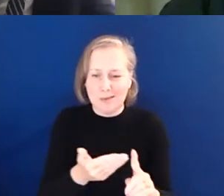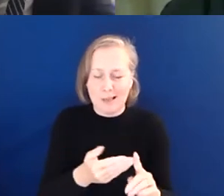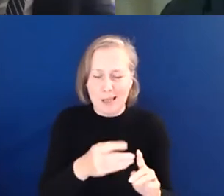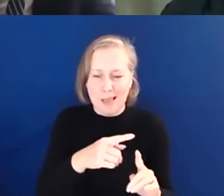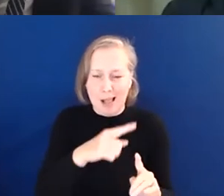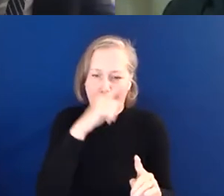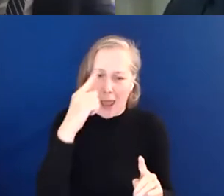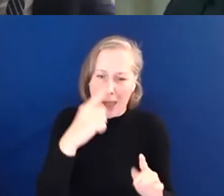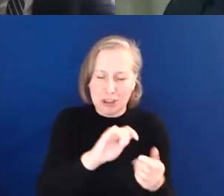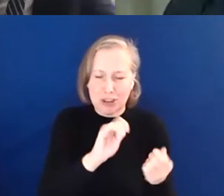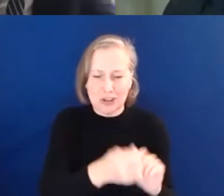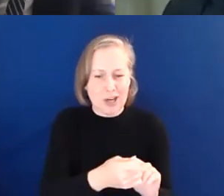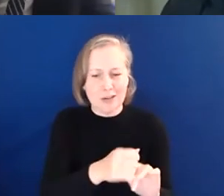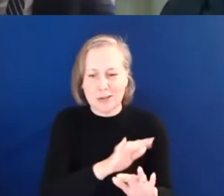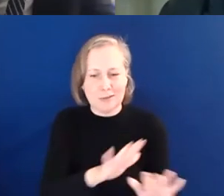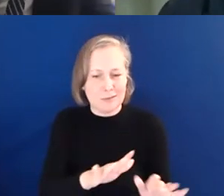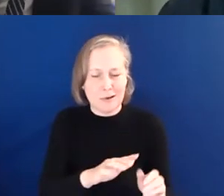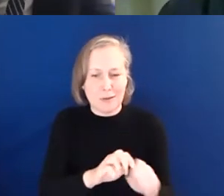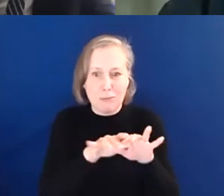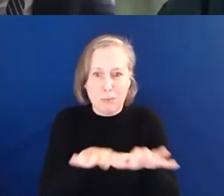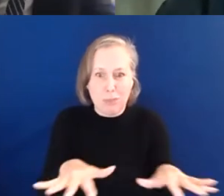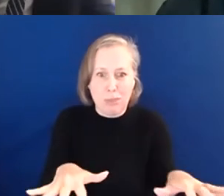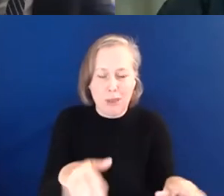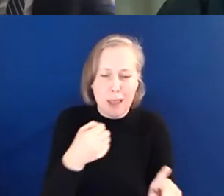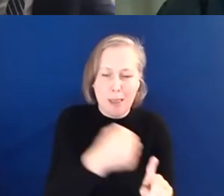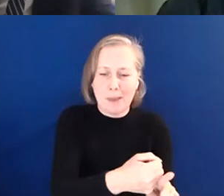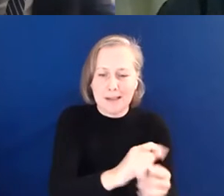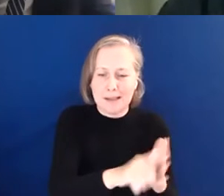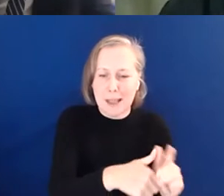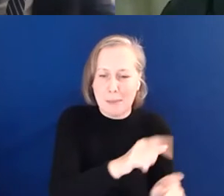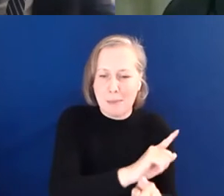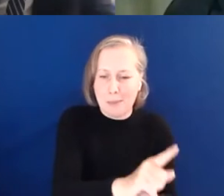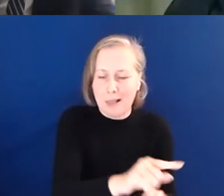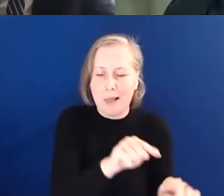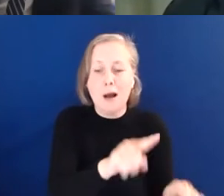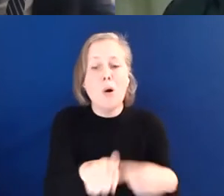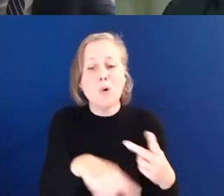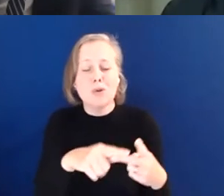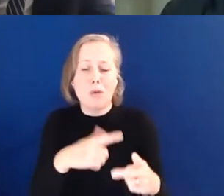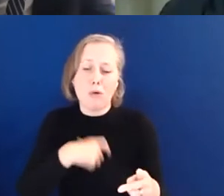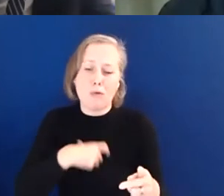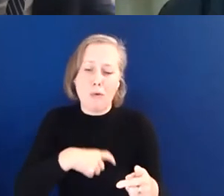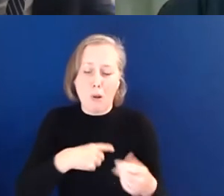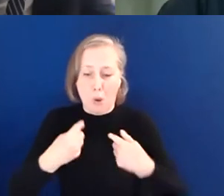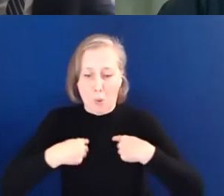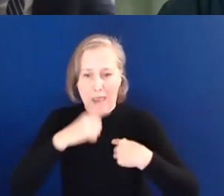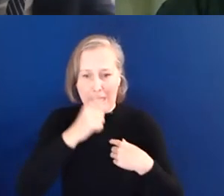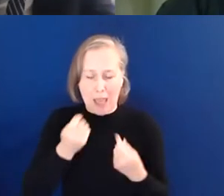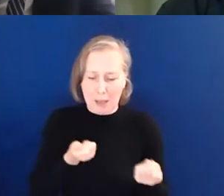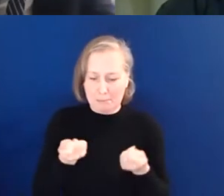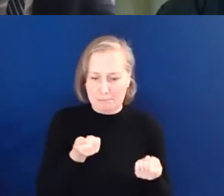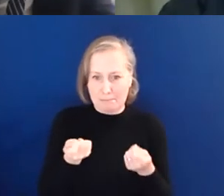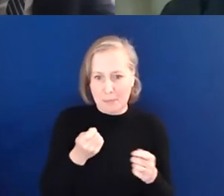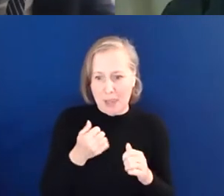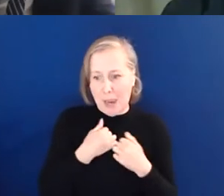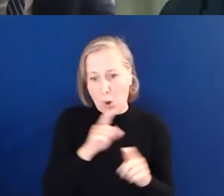neither its disproportionate impact on disabled people, nor the role that we can play to shape our response as a community and